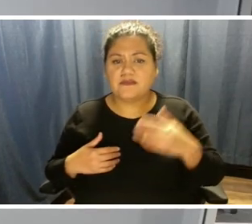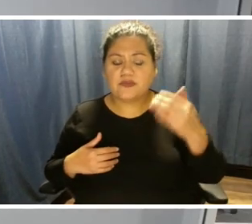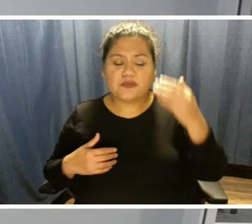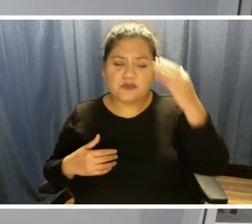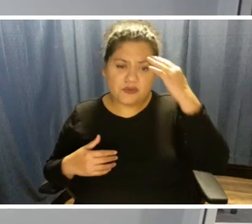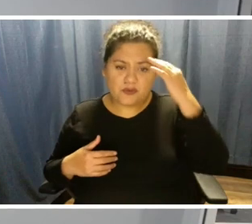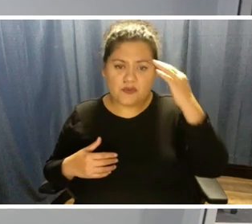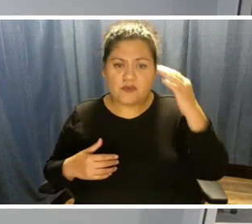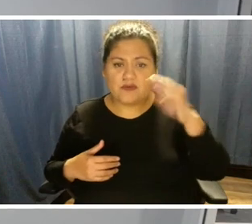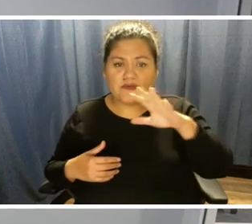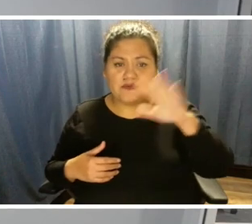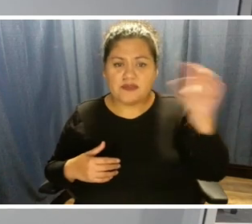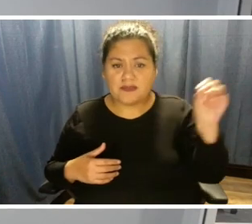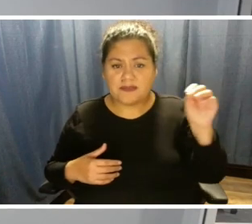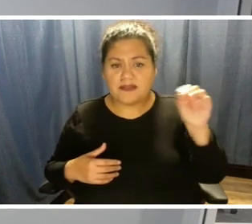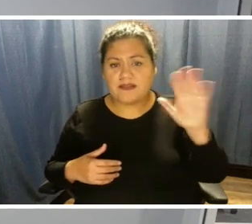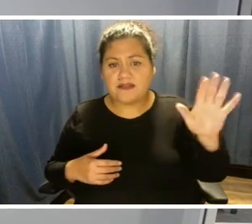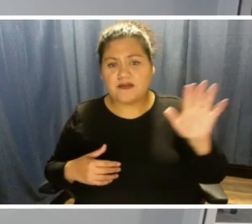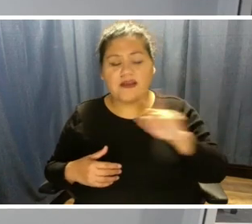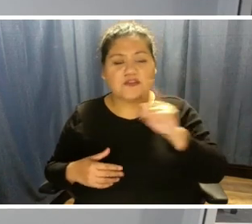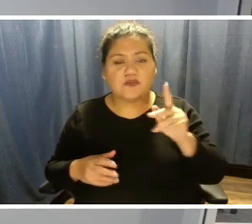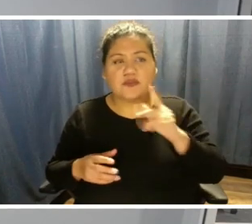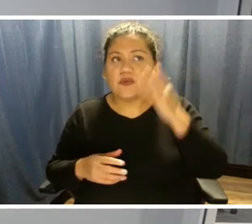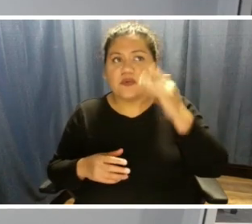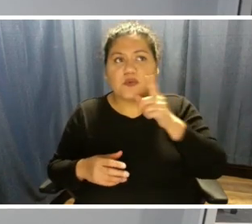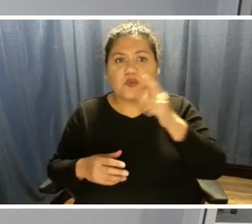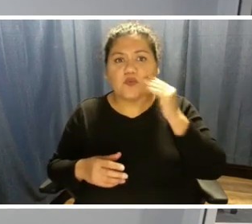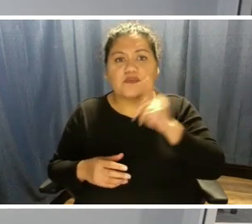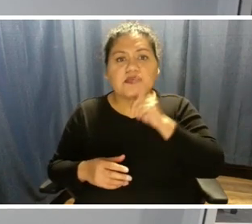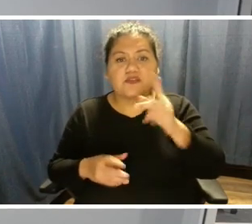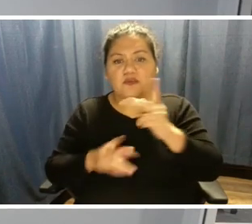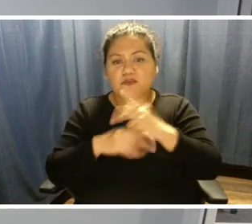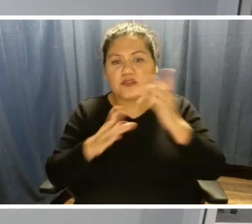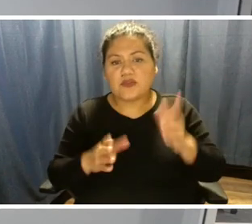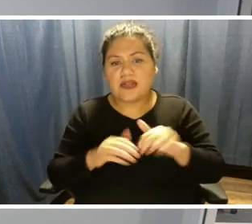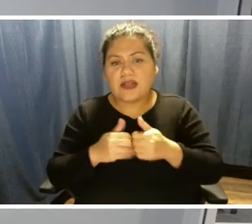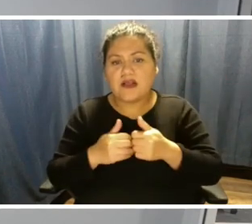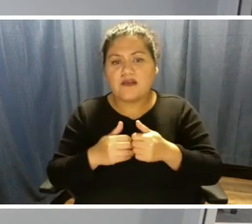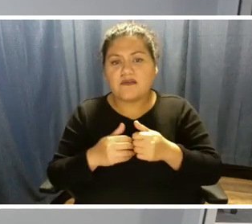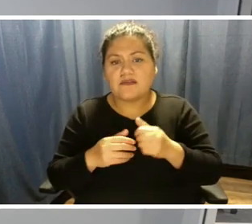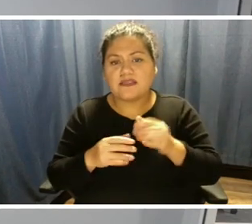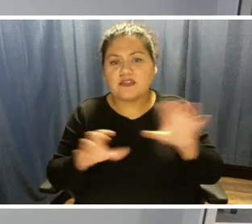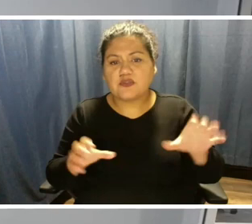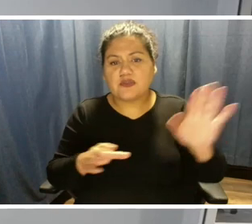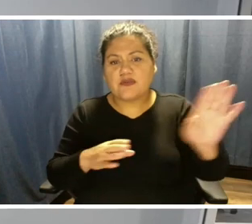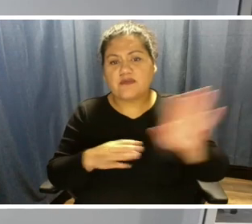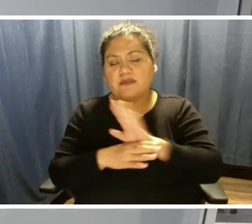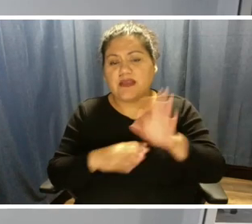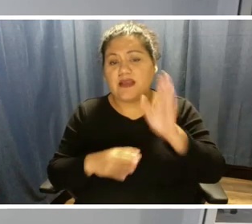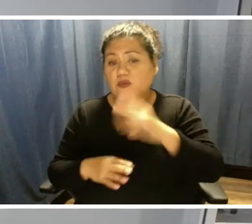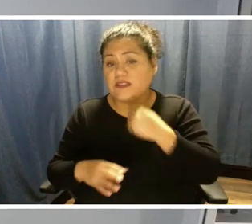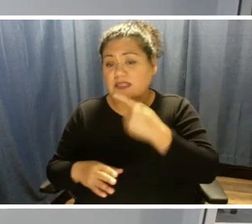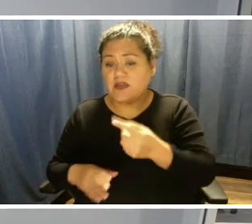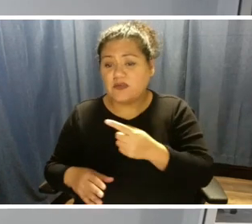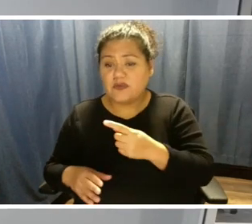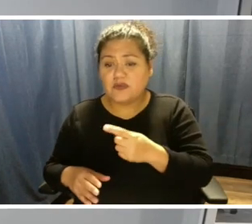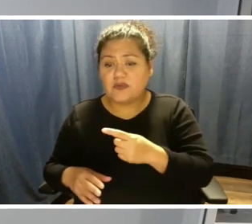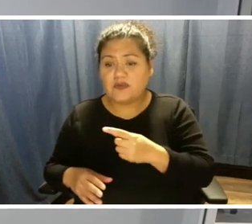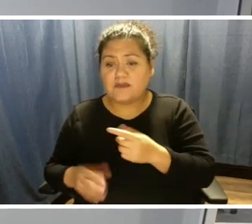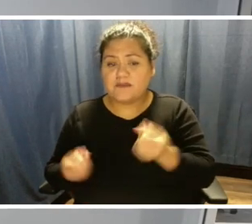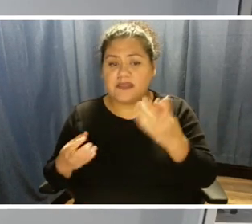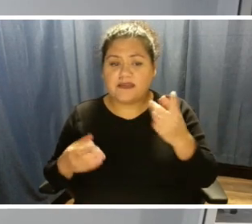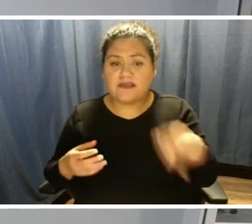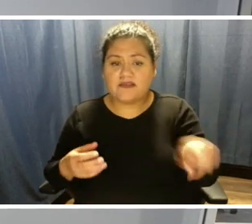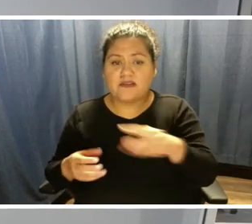the actual producer, and how they conduct their business. I will tell you that I know that many of them use